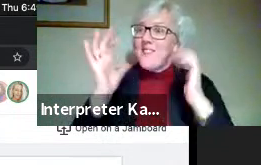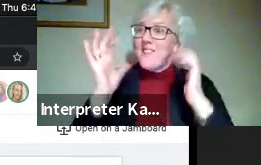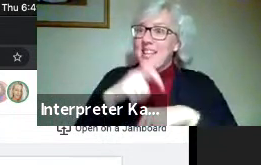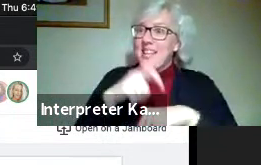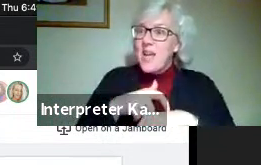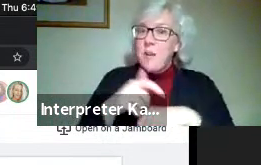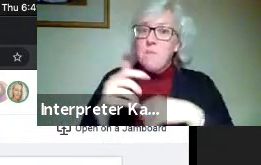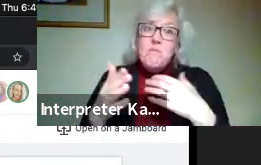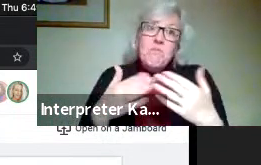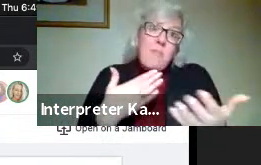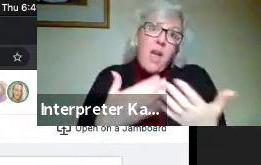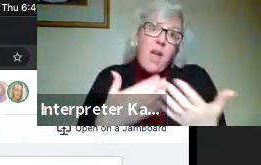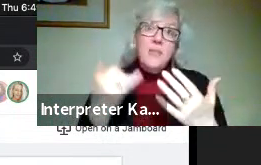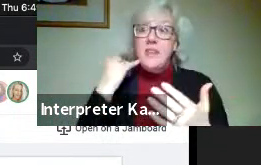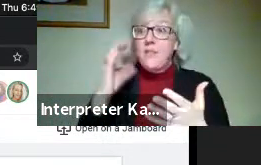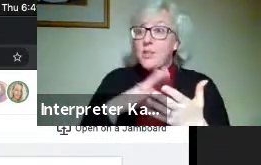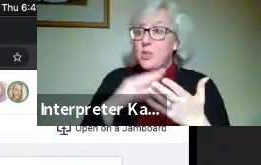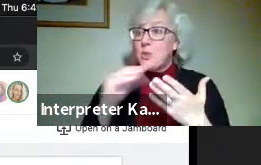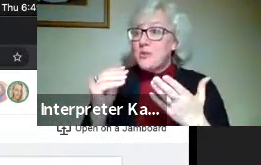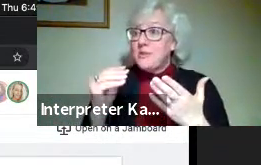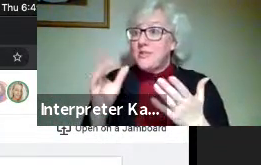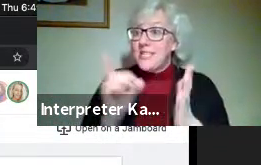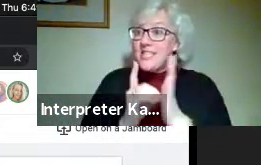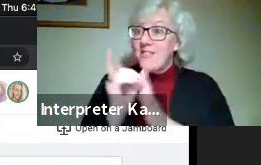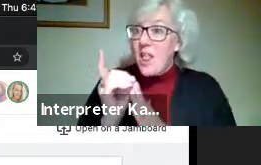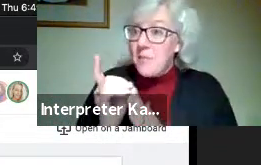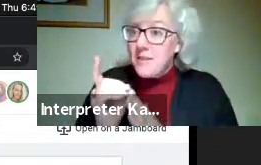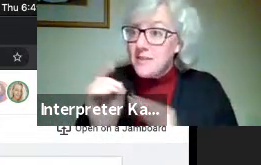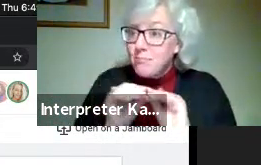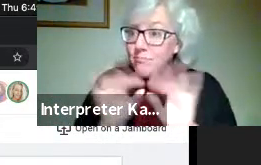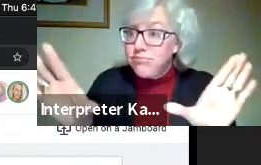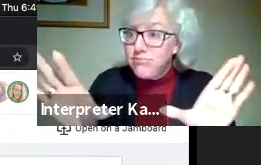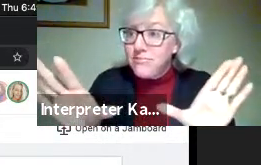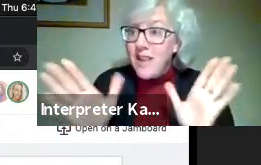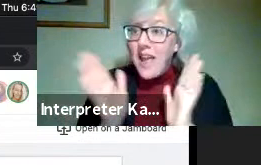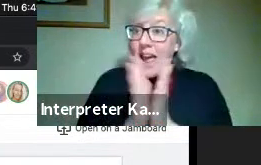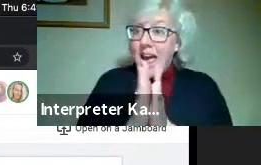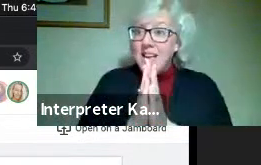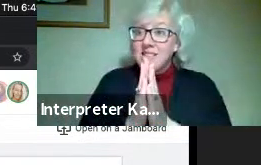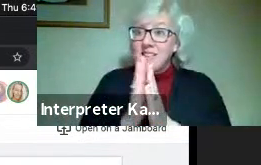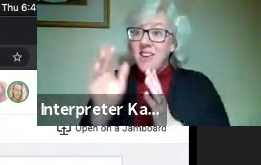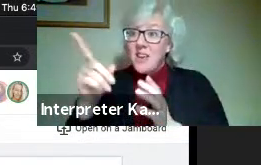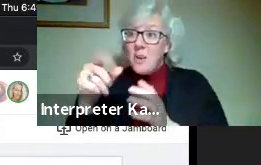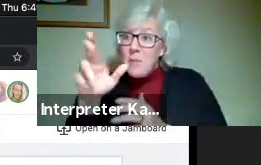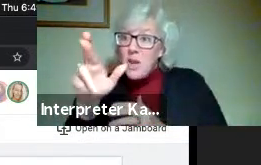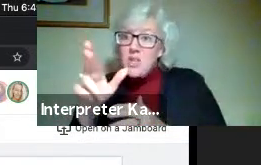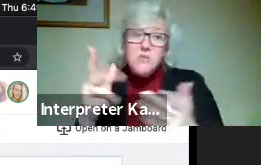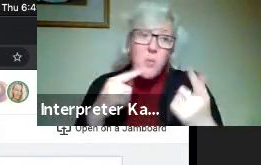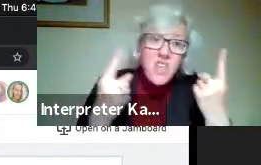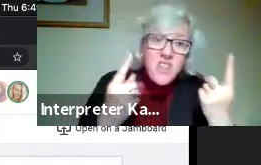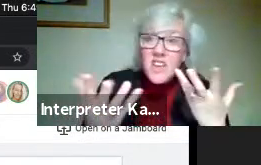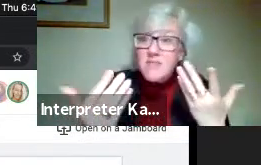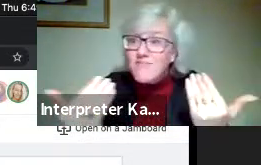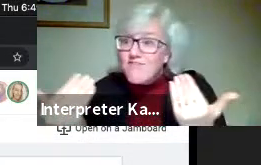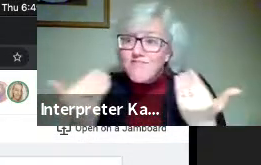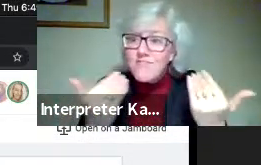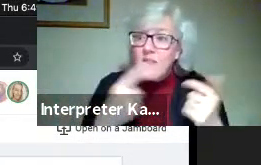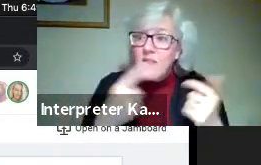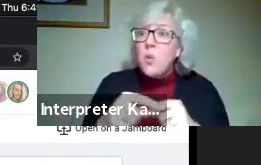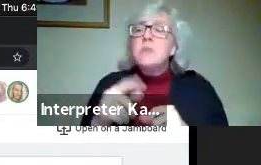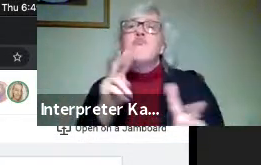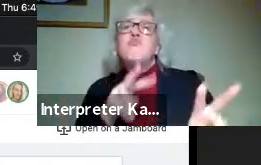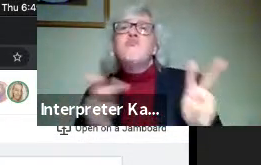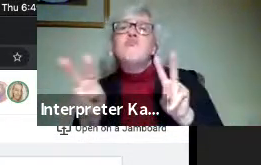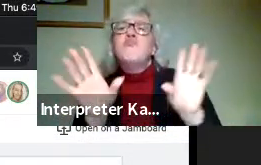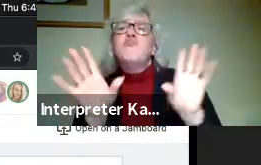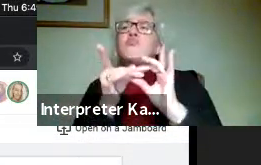Or maybe if a student's done some development, they can send out an email request to their peers and say, hey, what do you think? Everybody logs in and starts